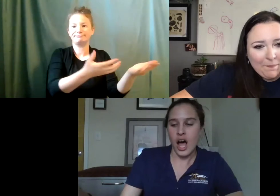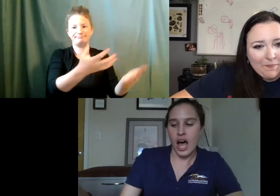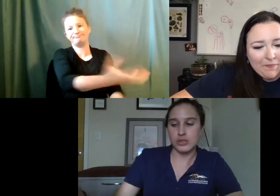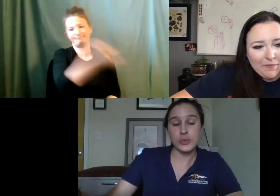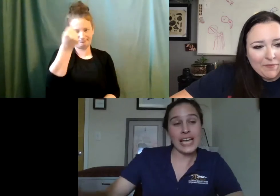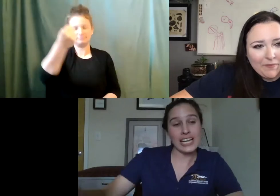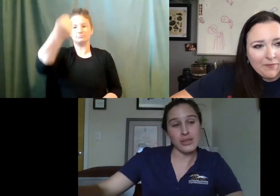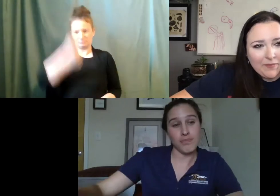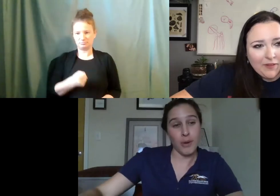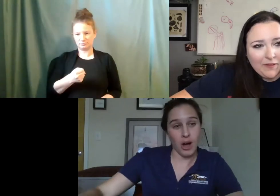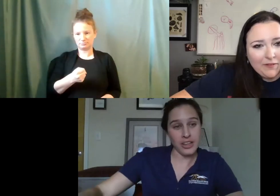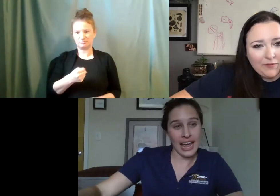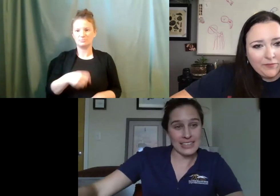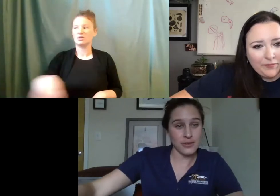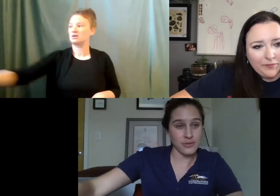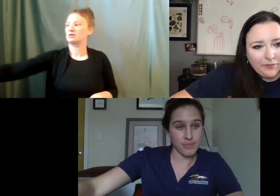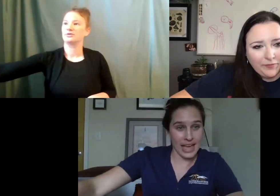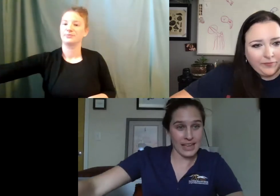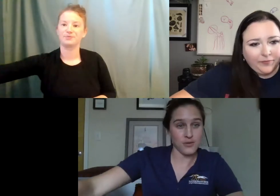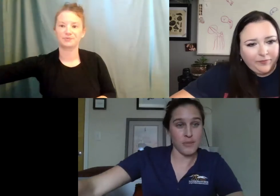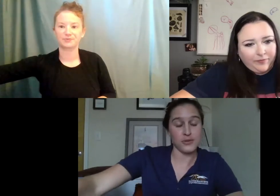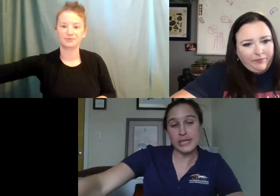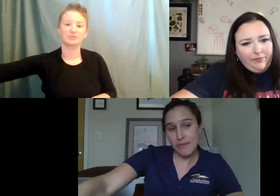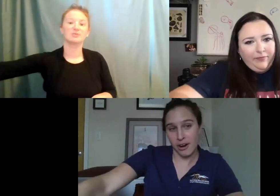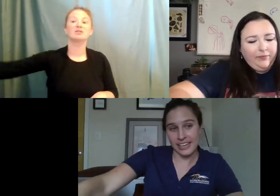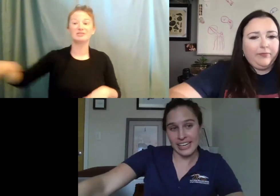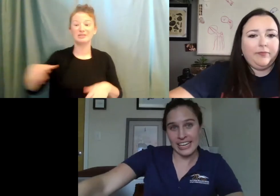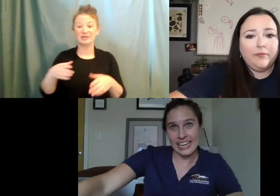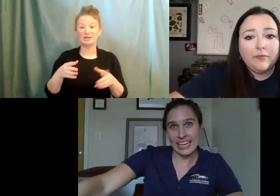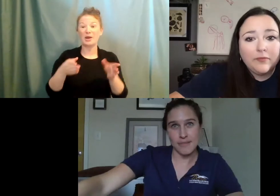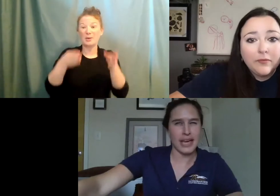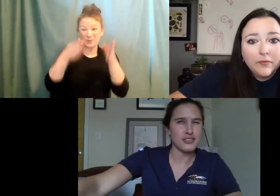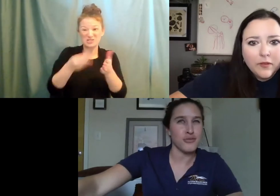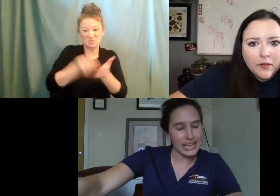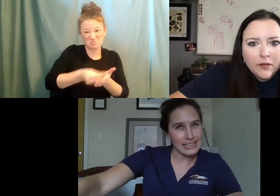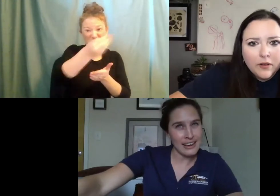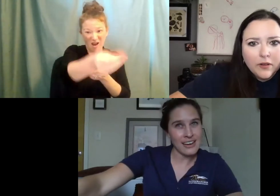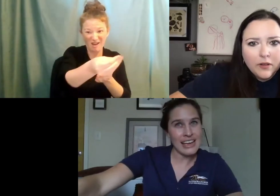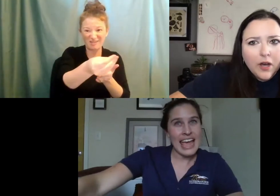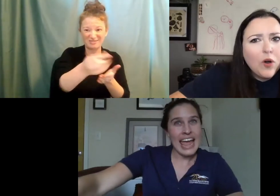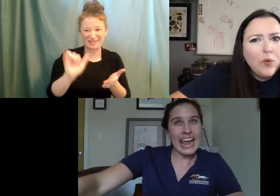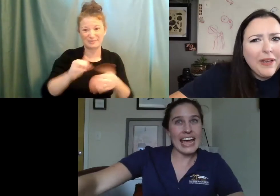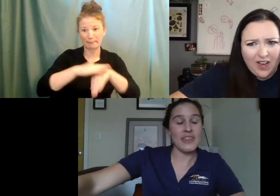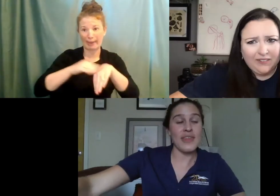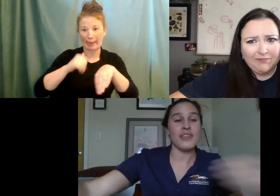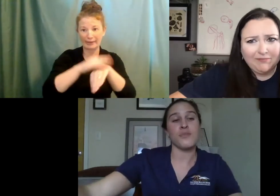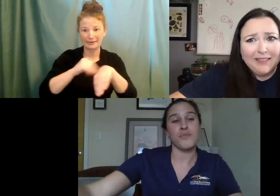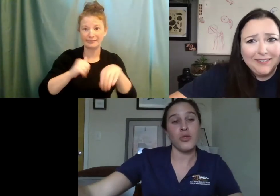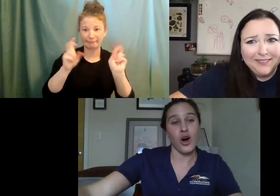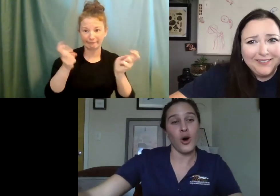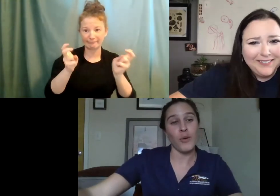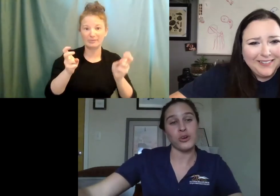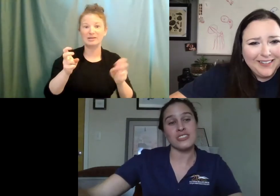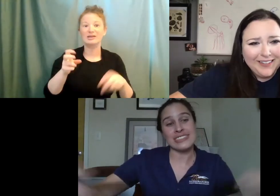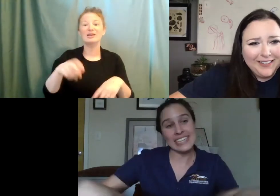So, um, she was actually bought as a pet from a flea market in Pennsylvania. Oh, and then the,